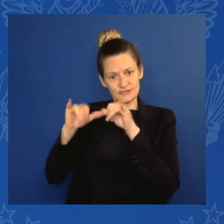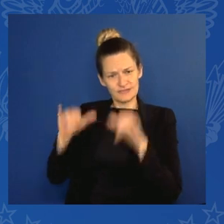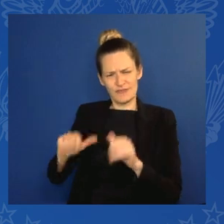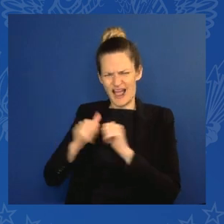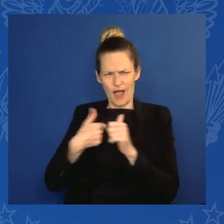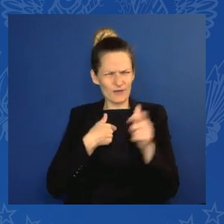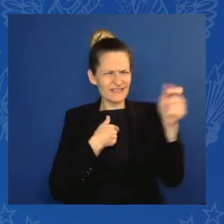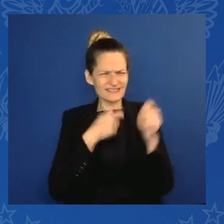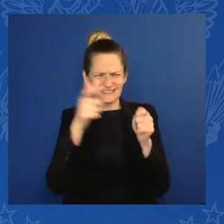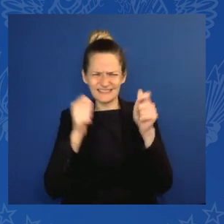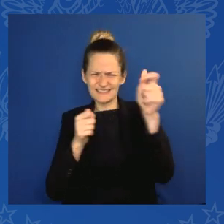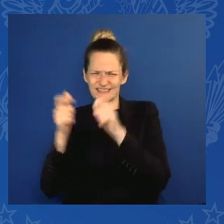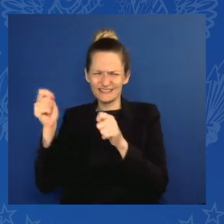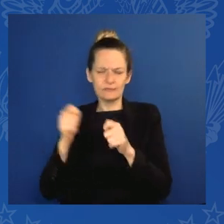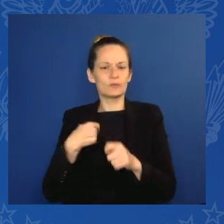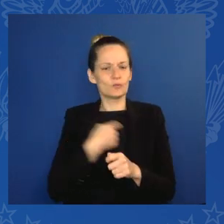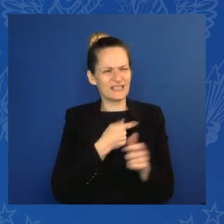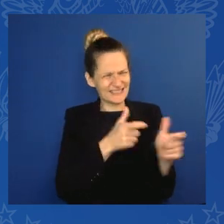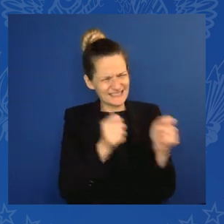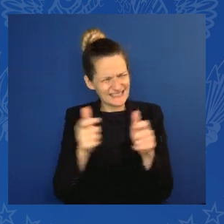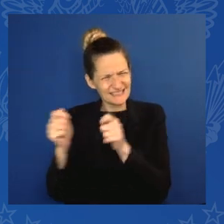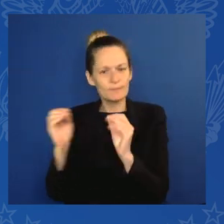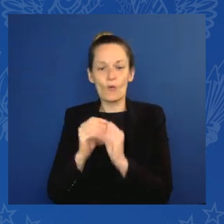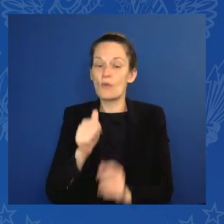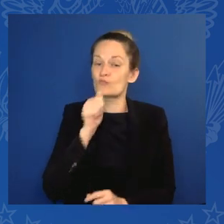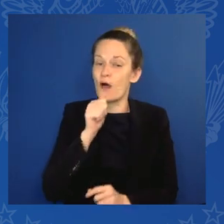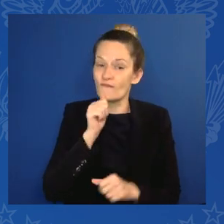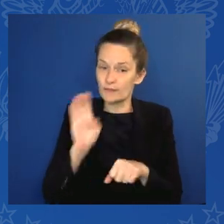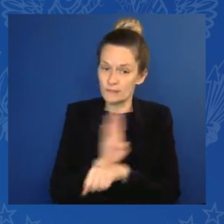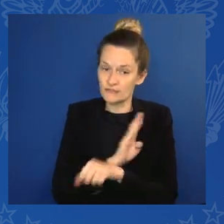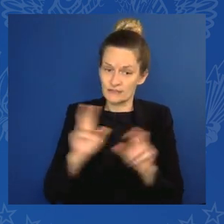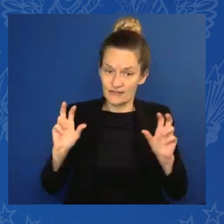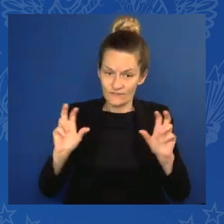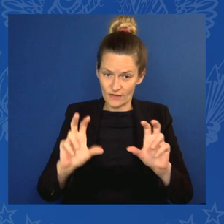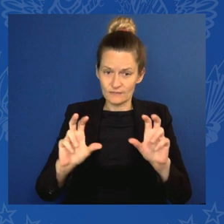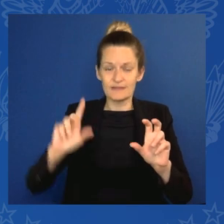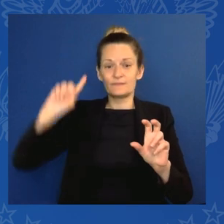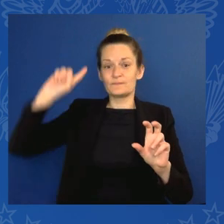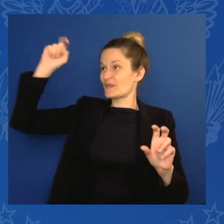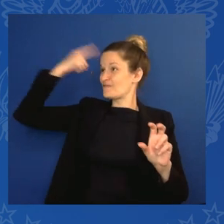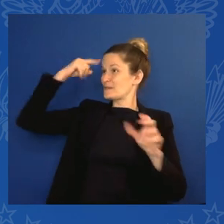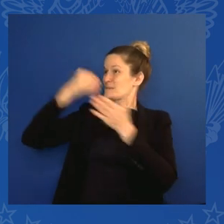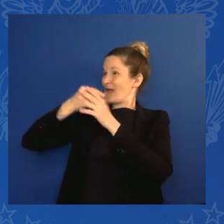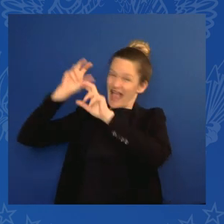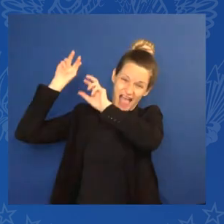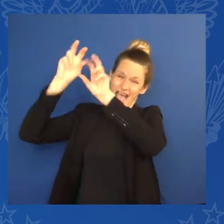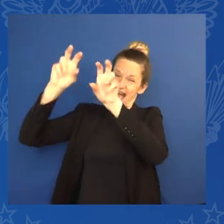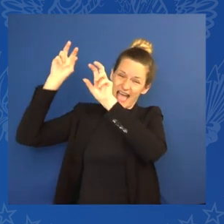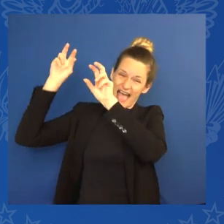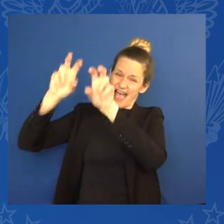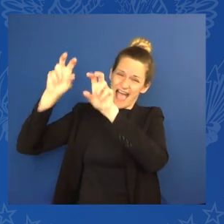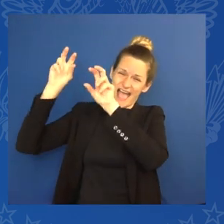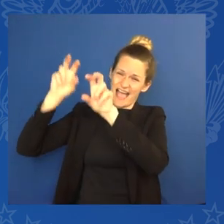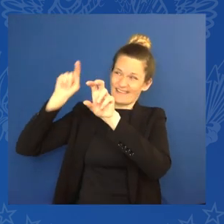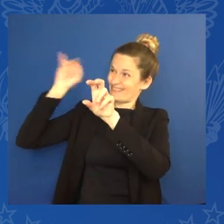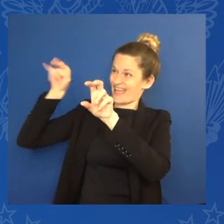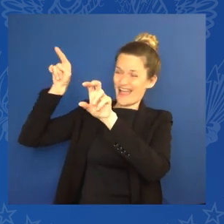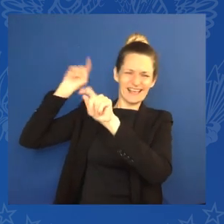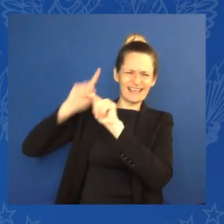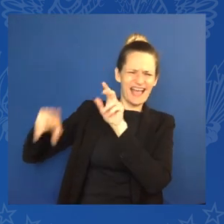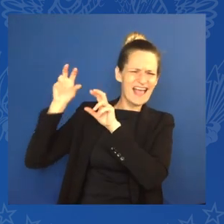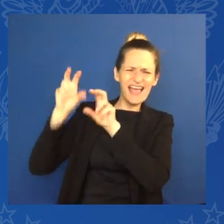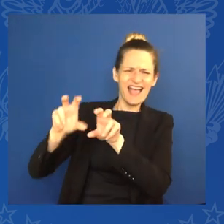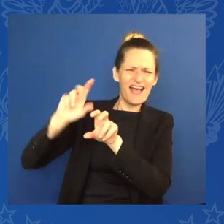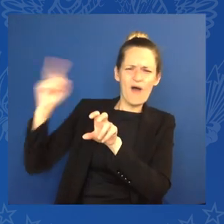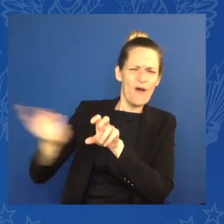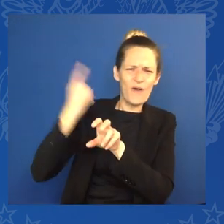of public money can single-handedly fix this issue. That's why, at home, organizations such as our Development Finance